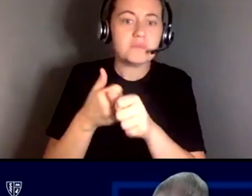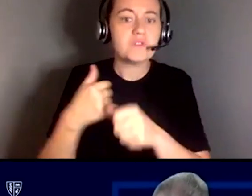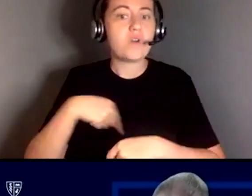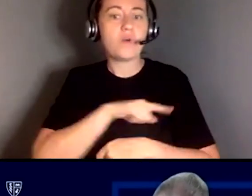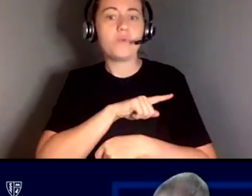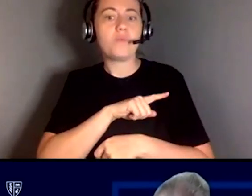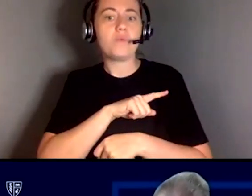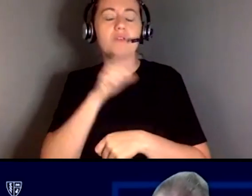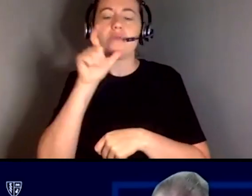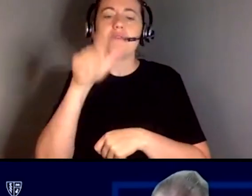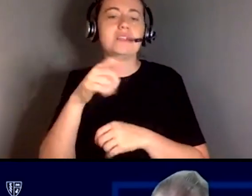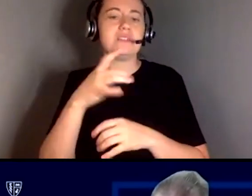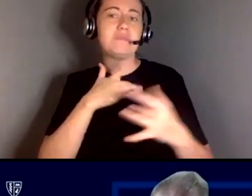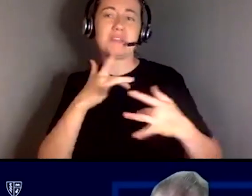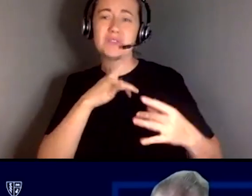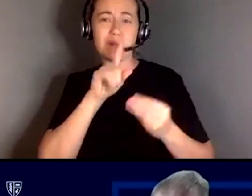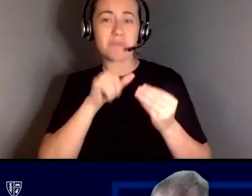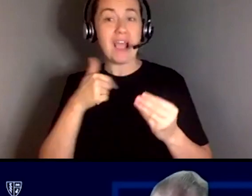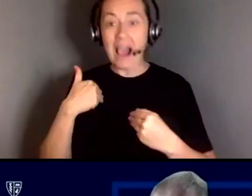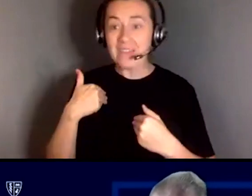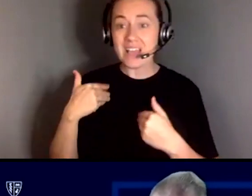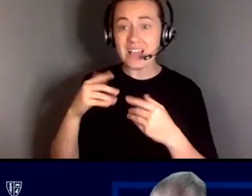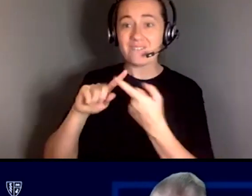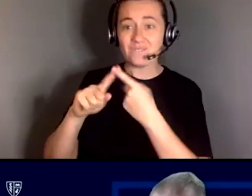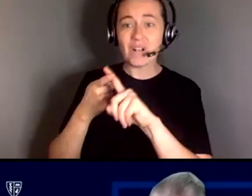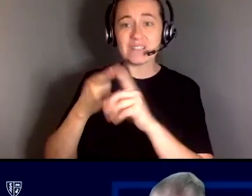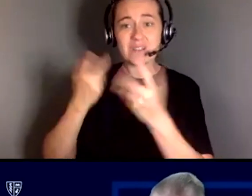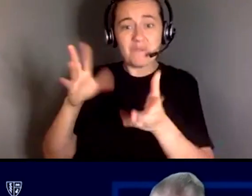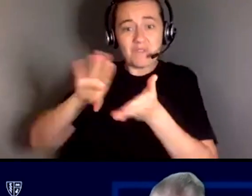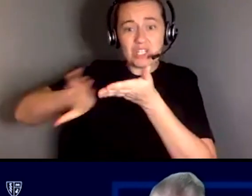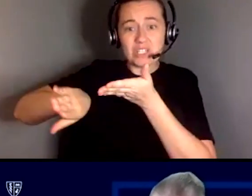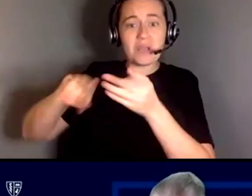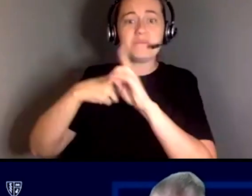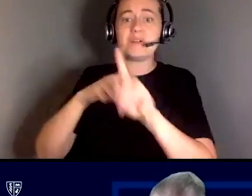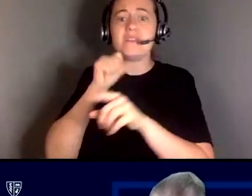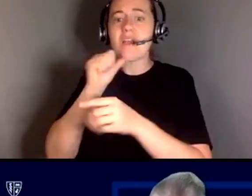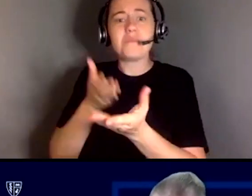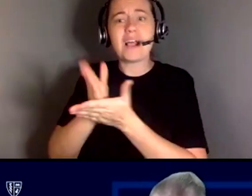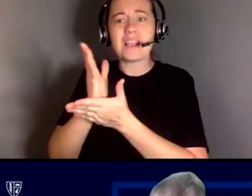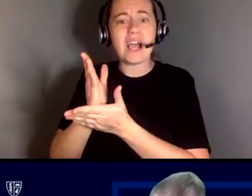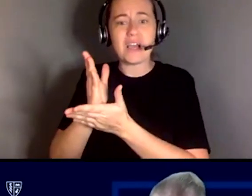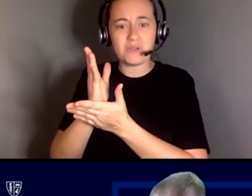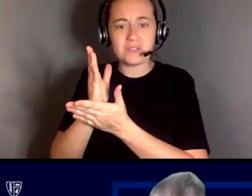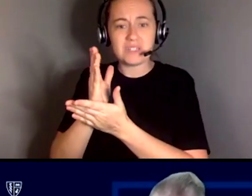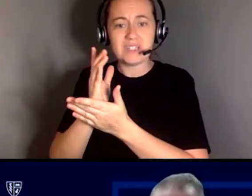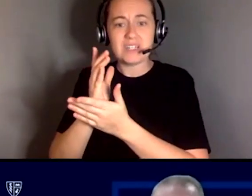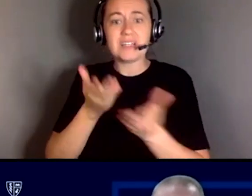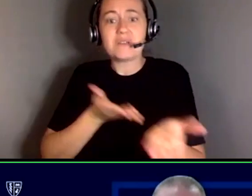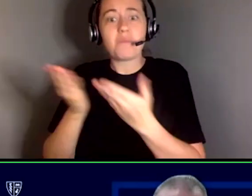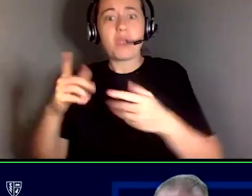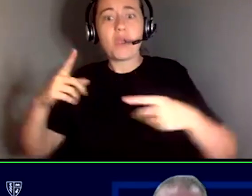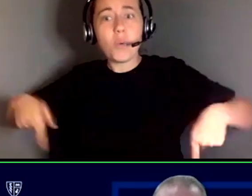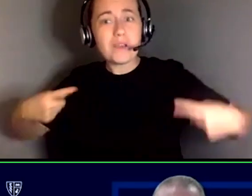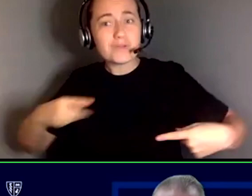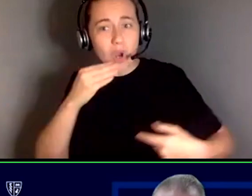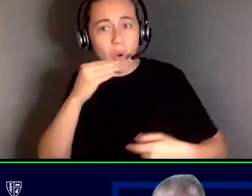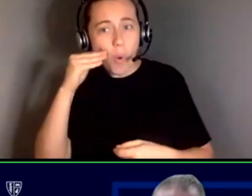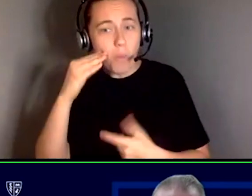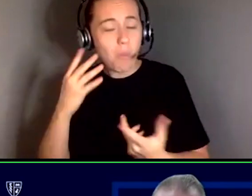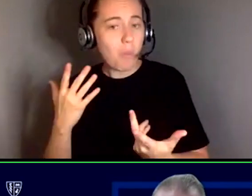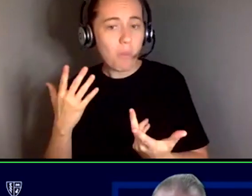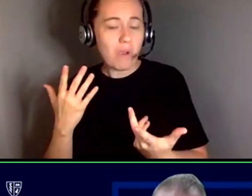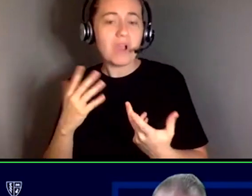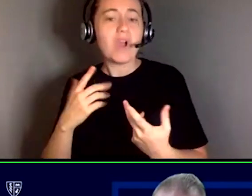I, I, I've had friends who've been discharged, but not been allowed to take their wheelchair with them. Um, you can, like